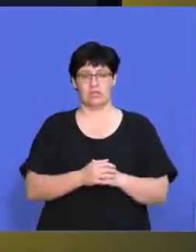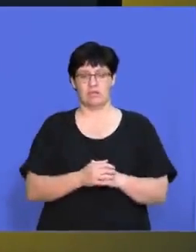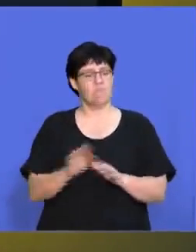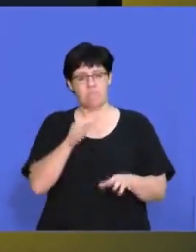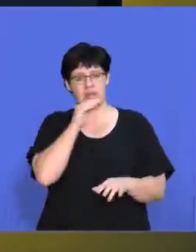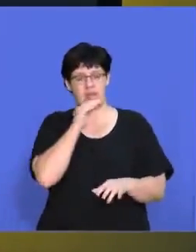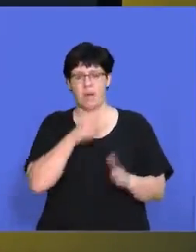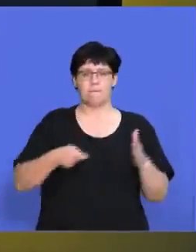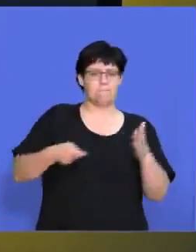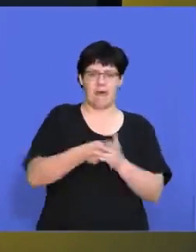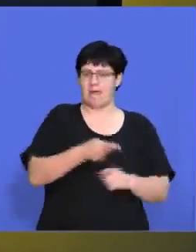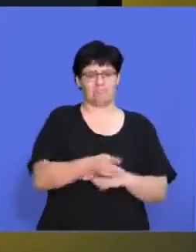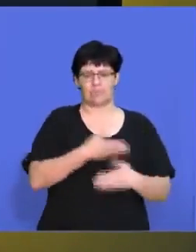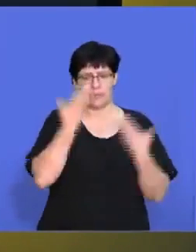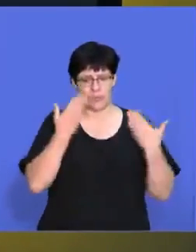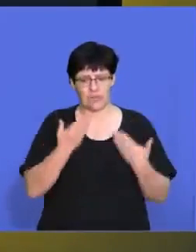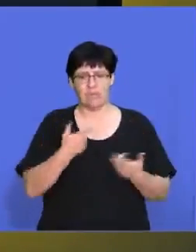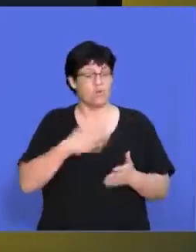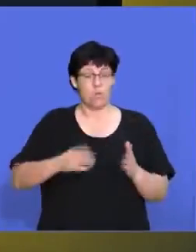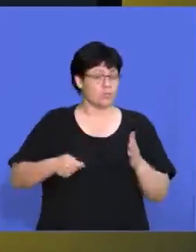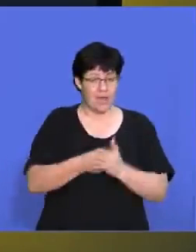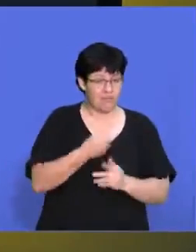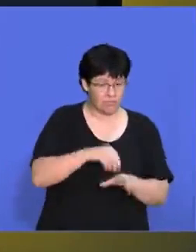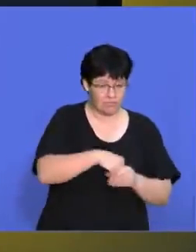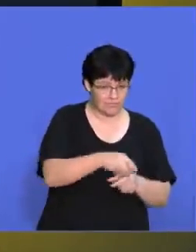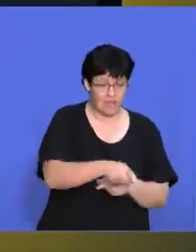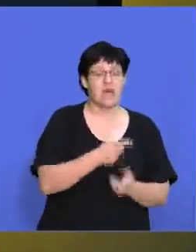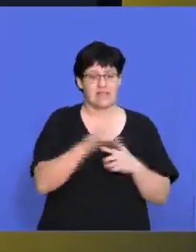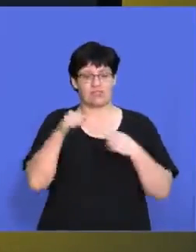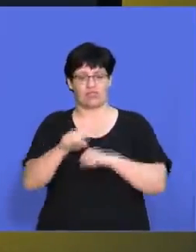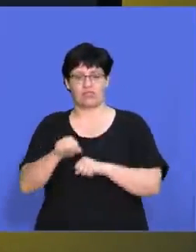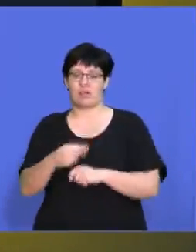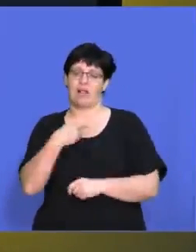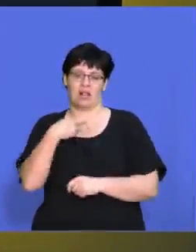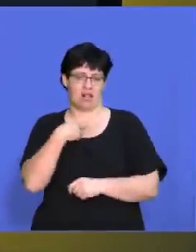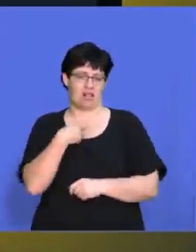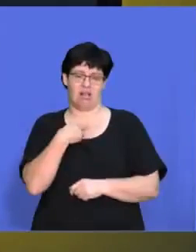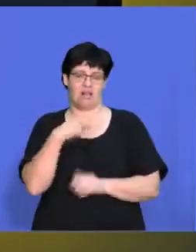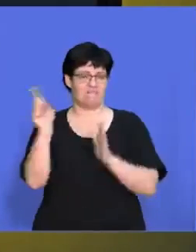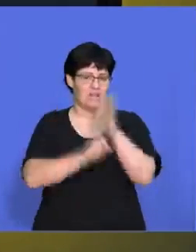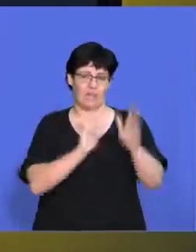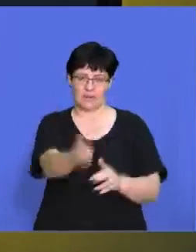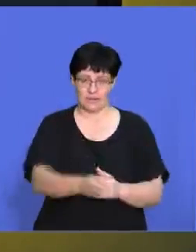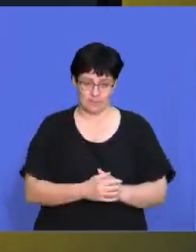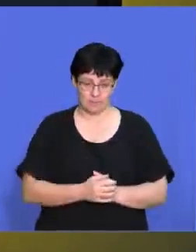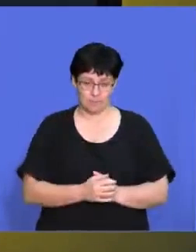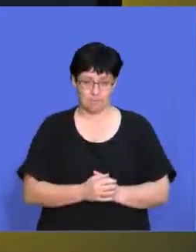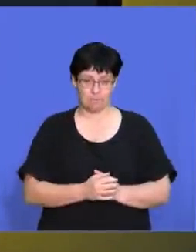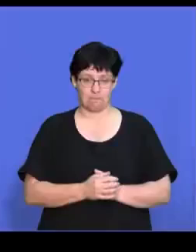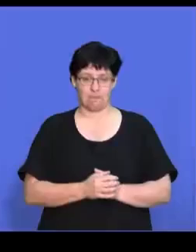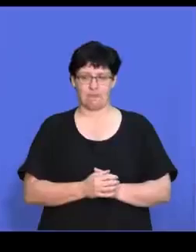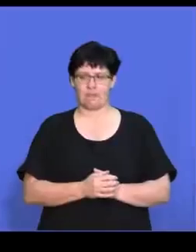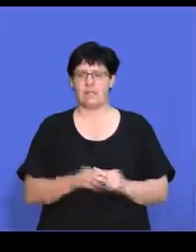buy into it. If they don't buy into it, then the strategy, unfortunately, is going to fail. And then we have to